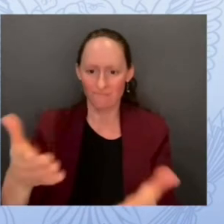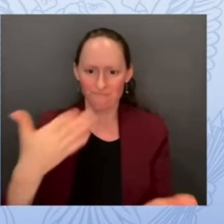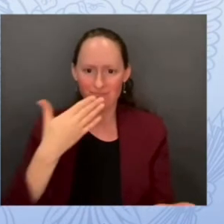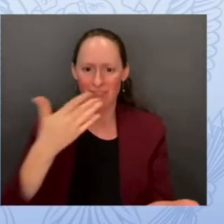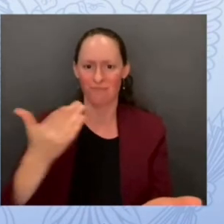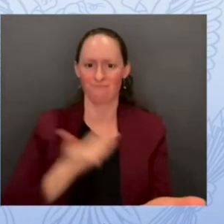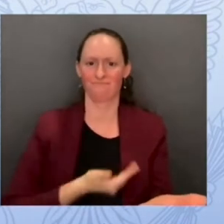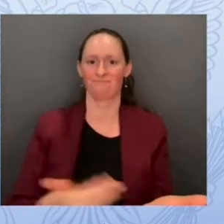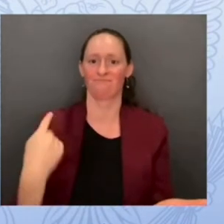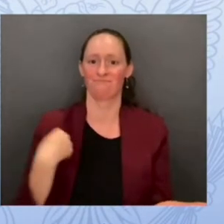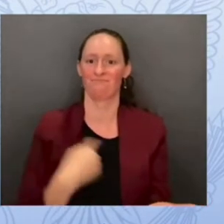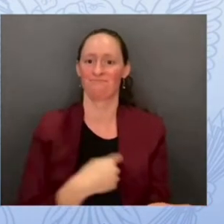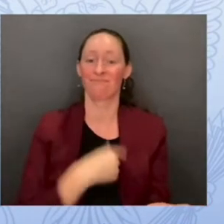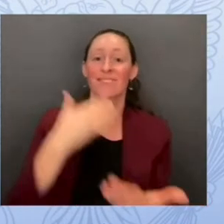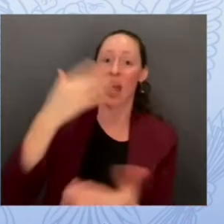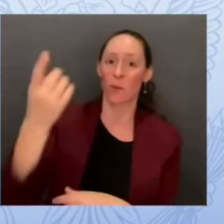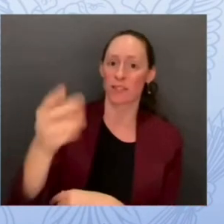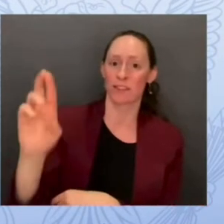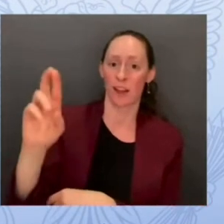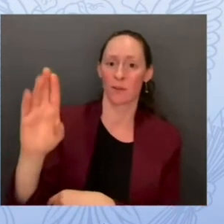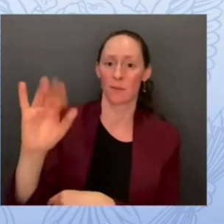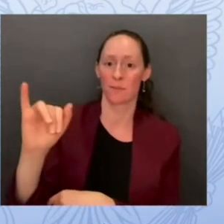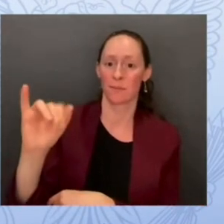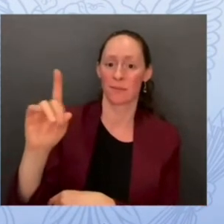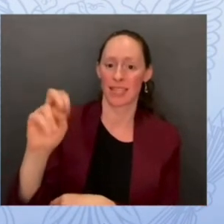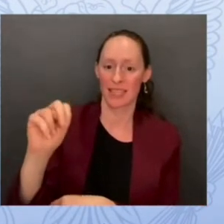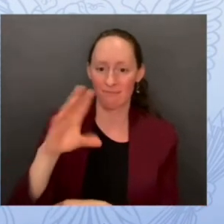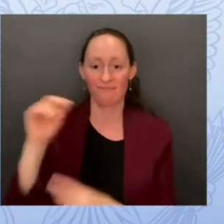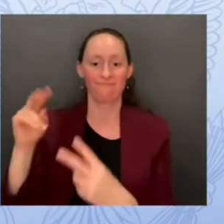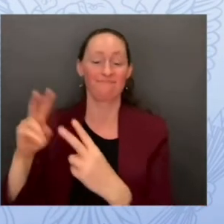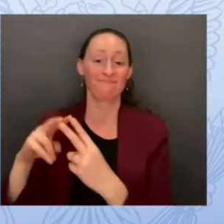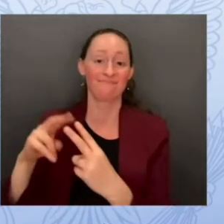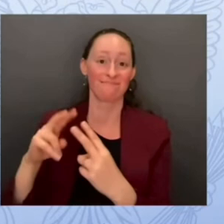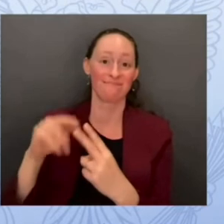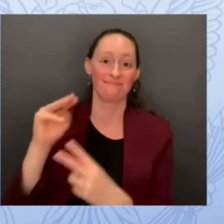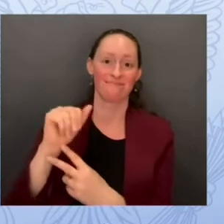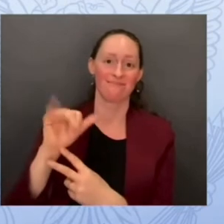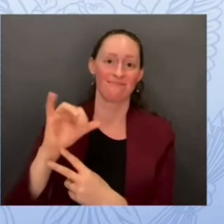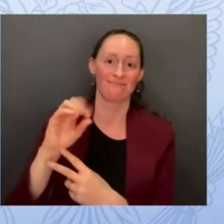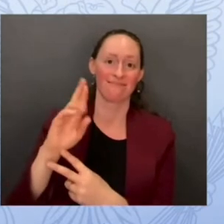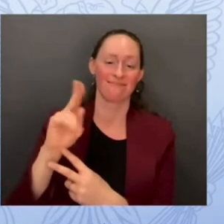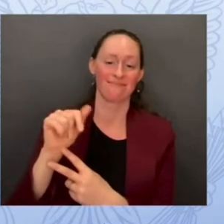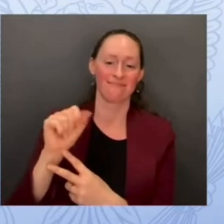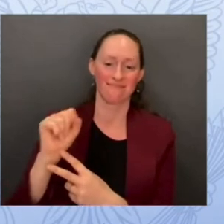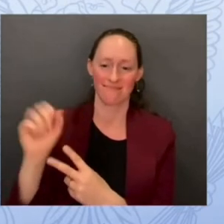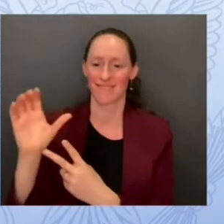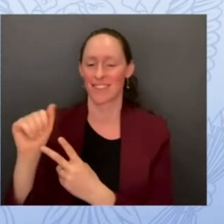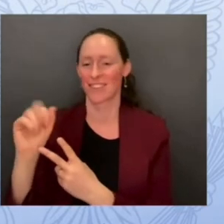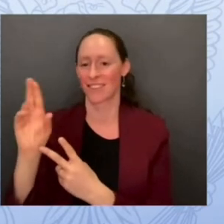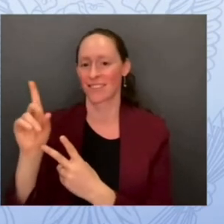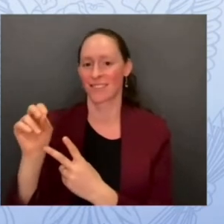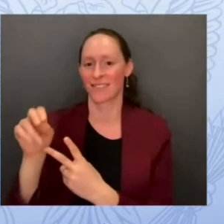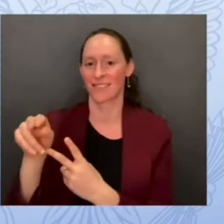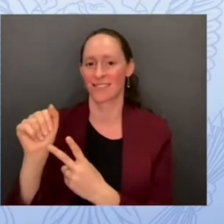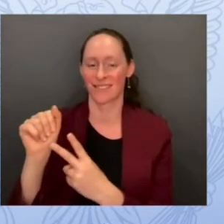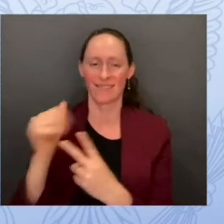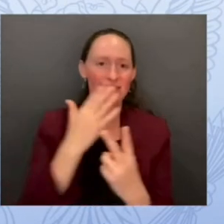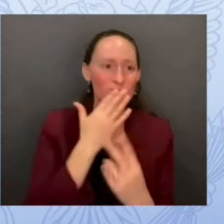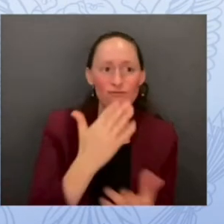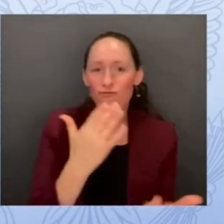and secretary cardona and all of their staff um who've been working to put this together and to pull it together a second time today um